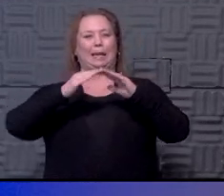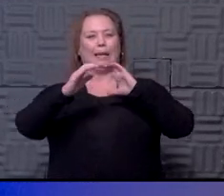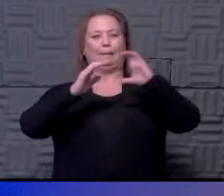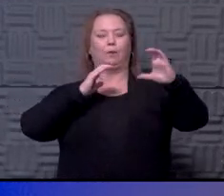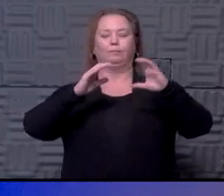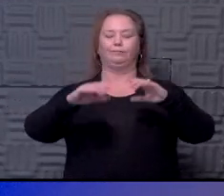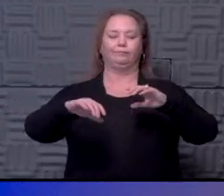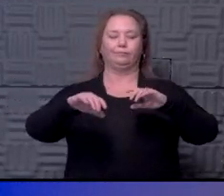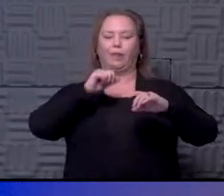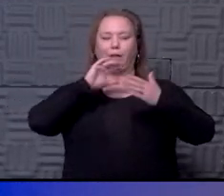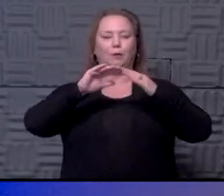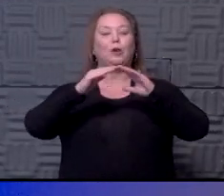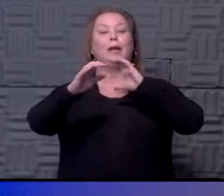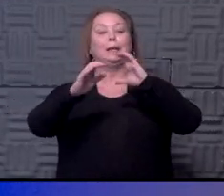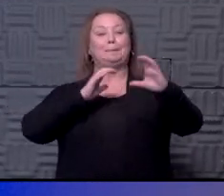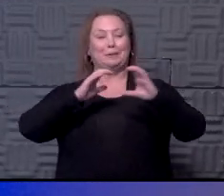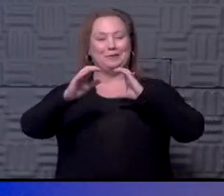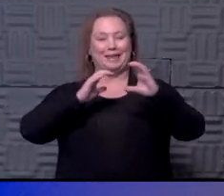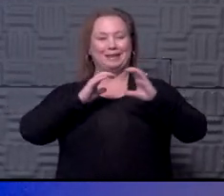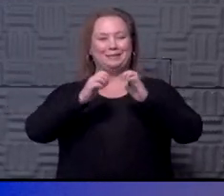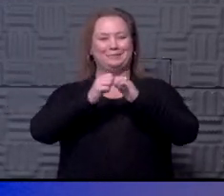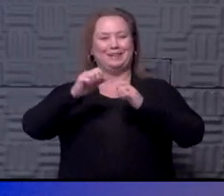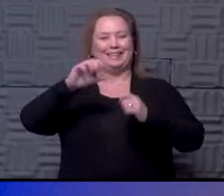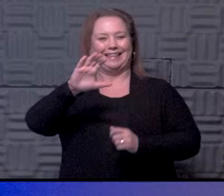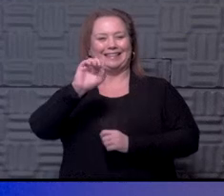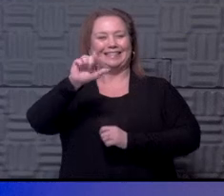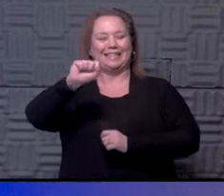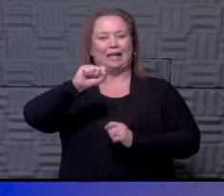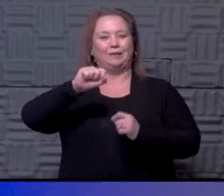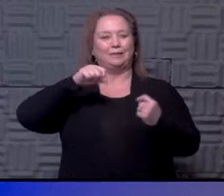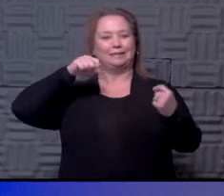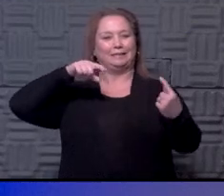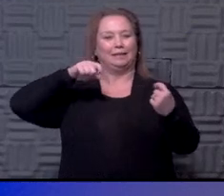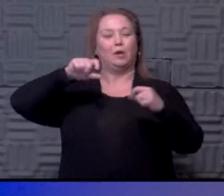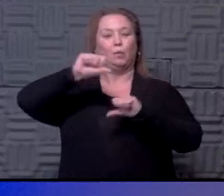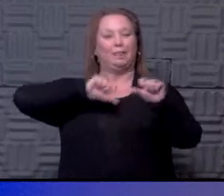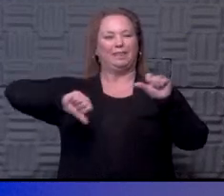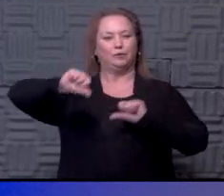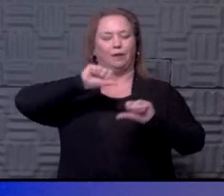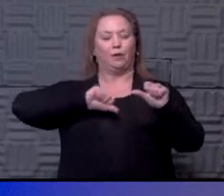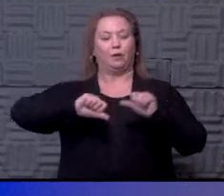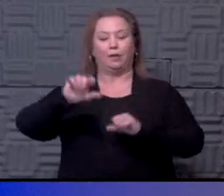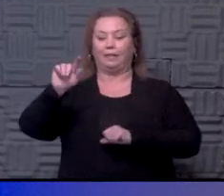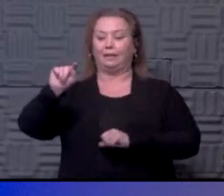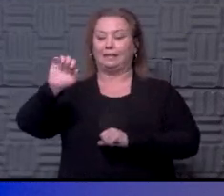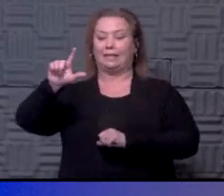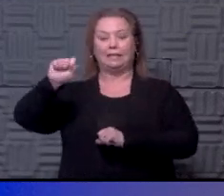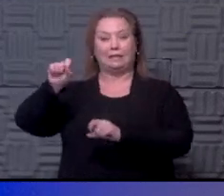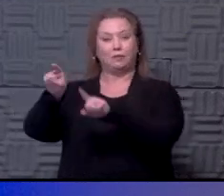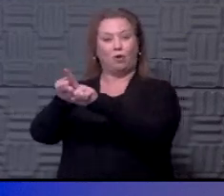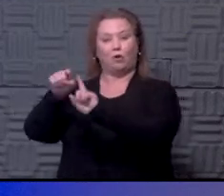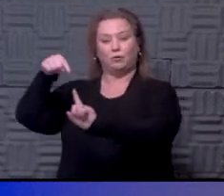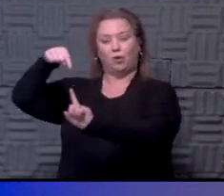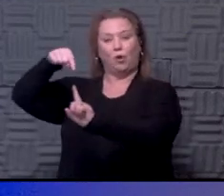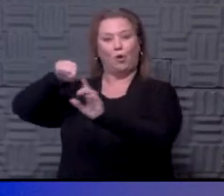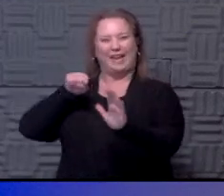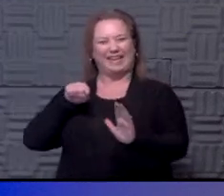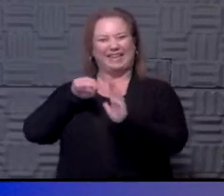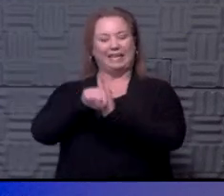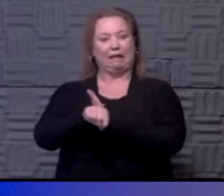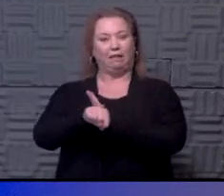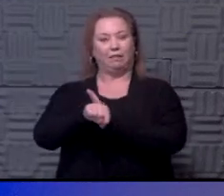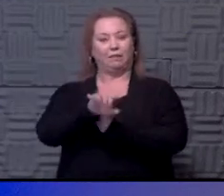with other immune cells to really coordinate the immune response. And then you have the T cells that also kill